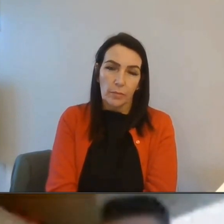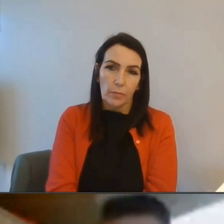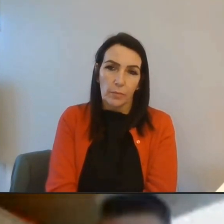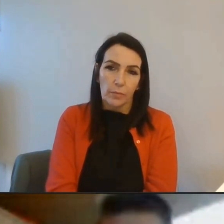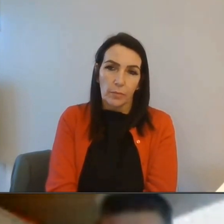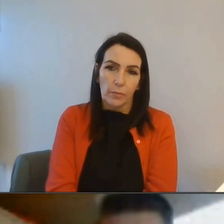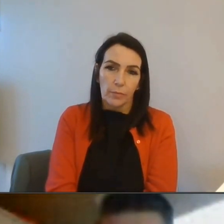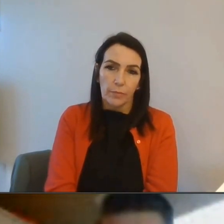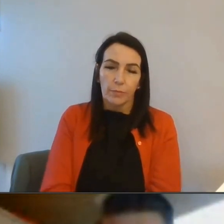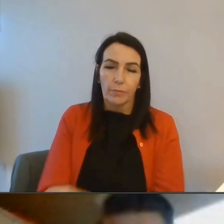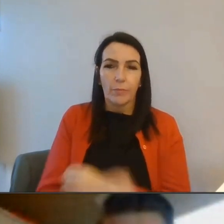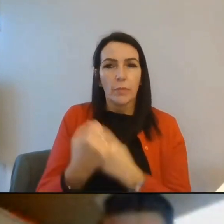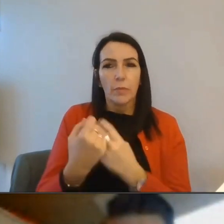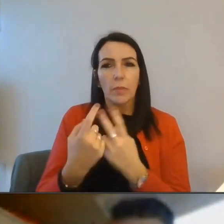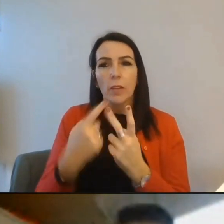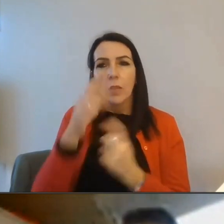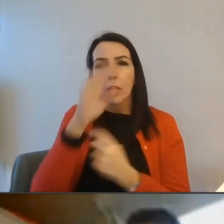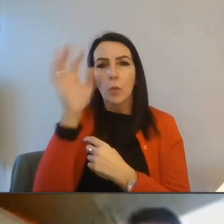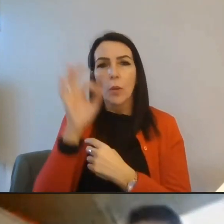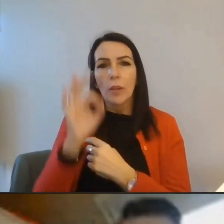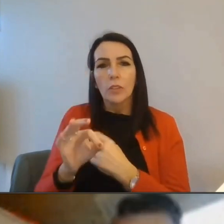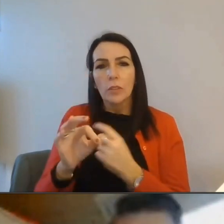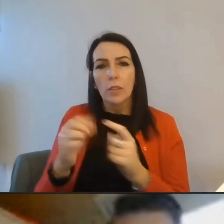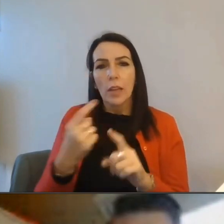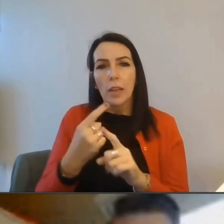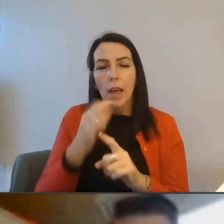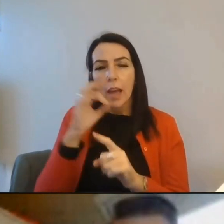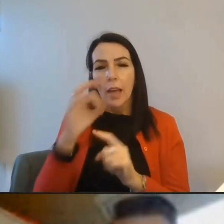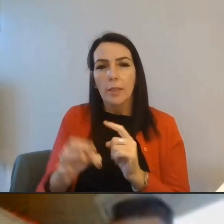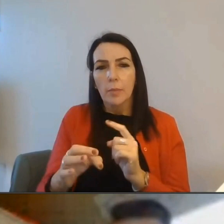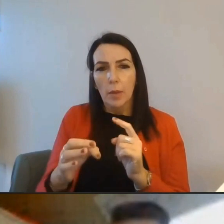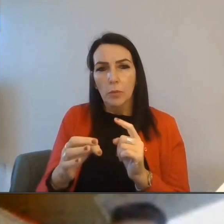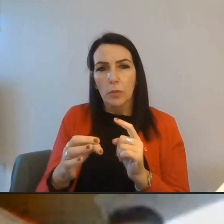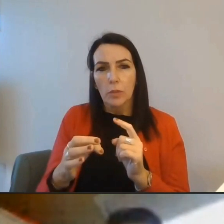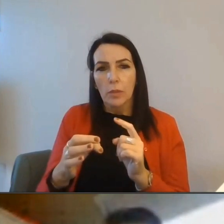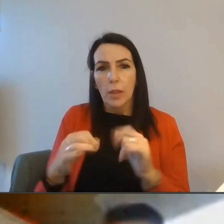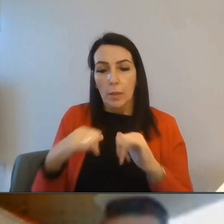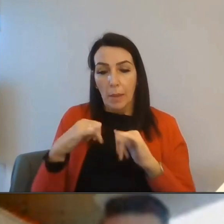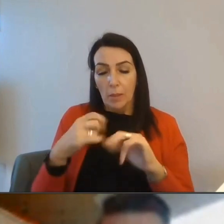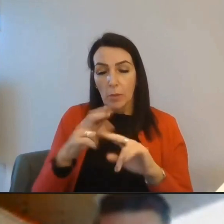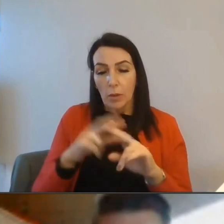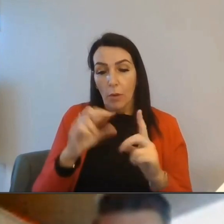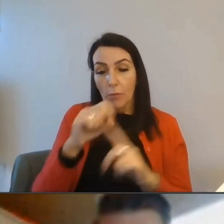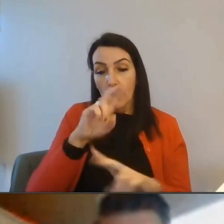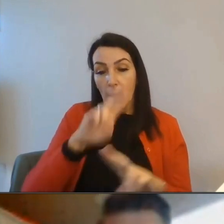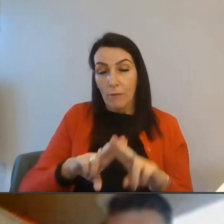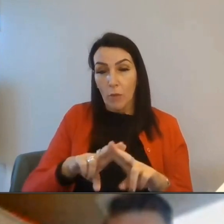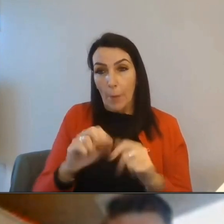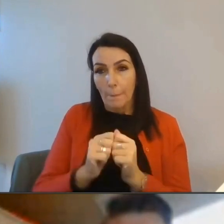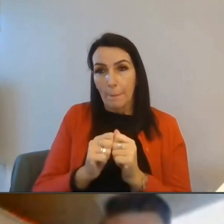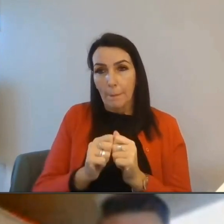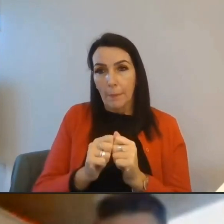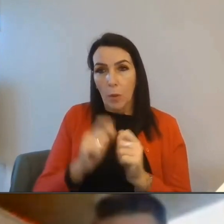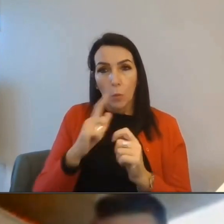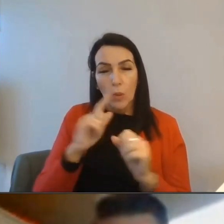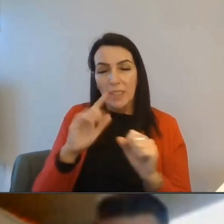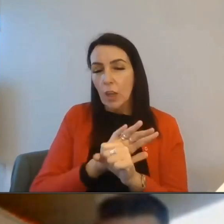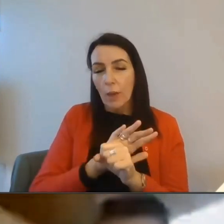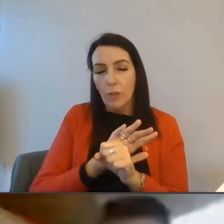I think there was another question that also came in around the end-to-end management of the platform itself. This is something that wasn't covered in the demo.